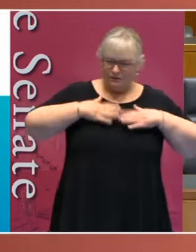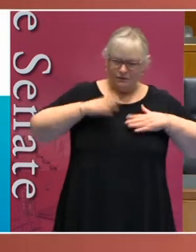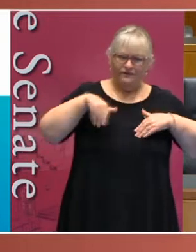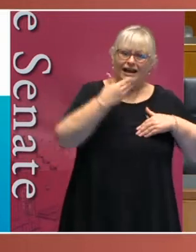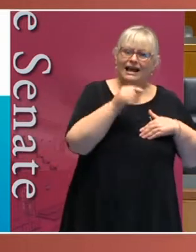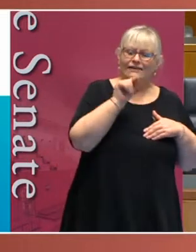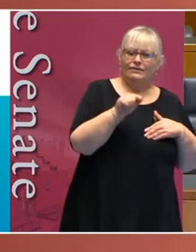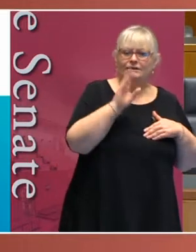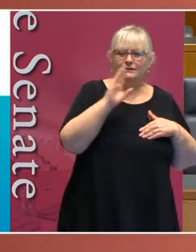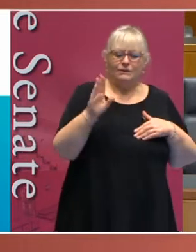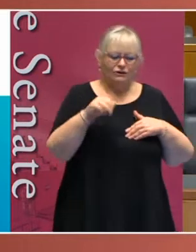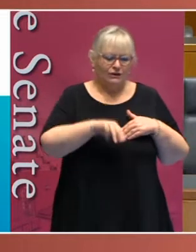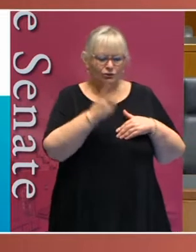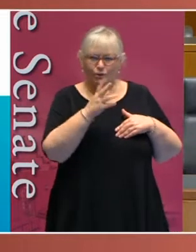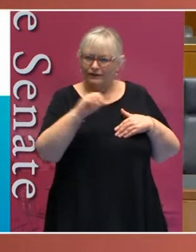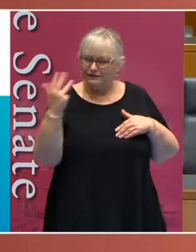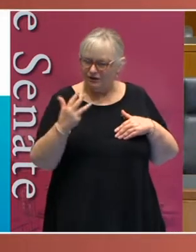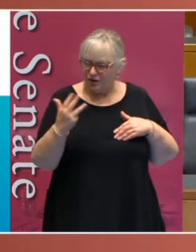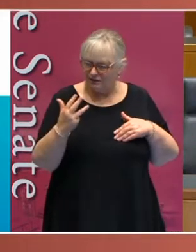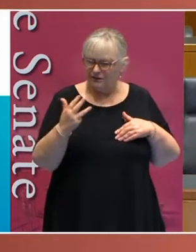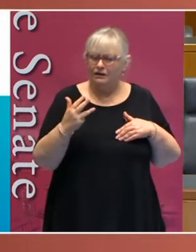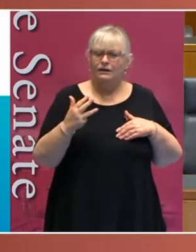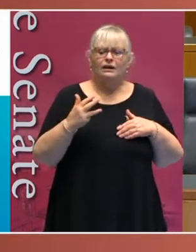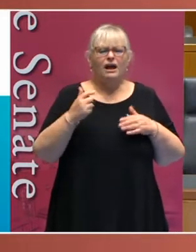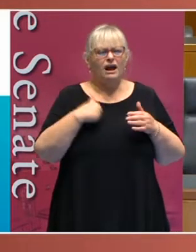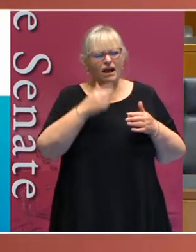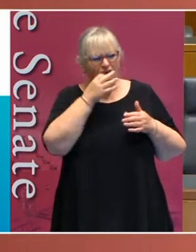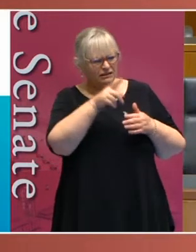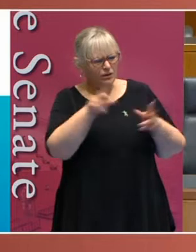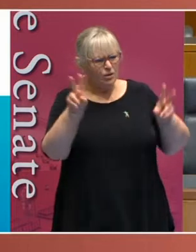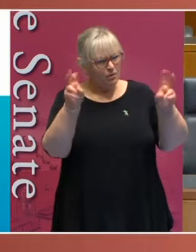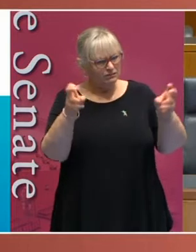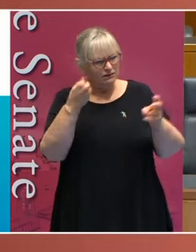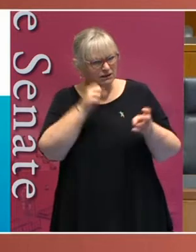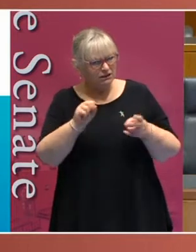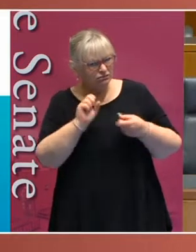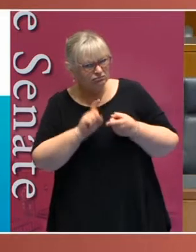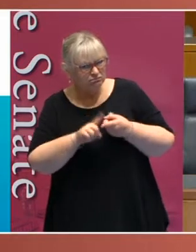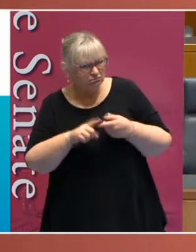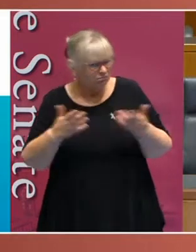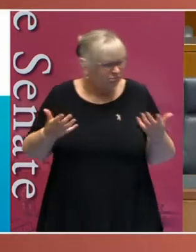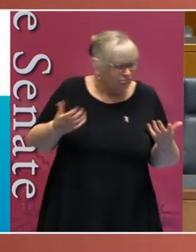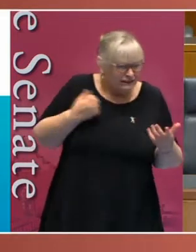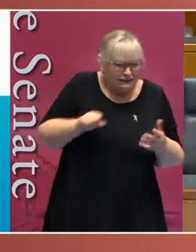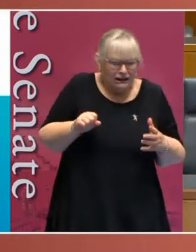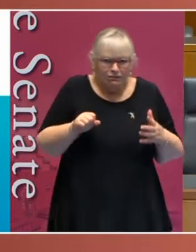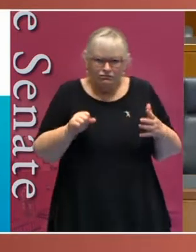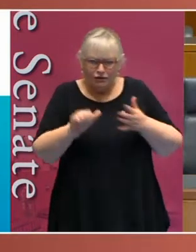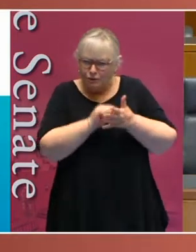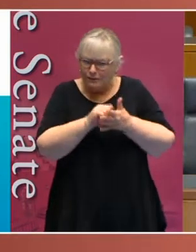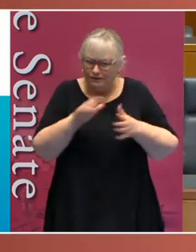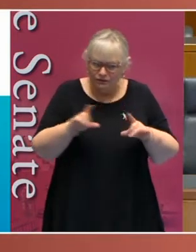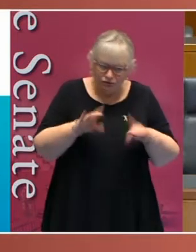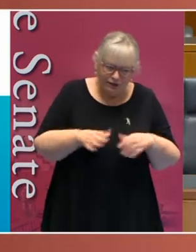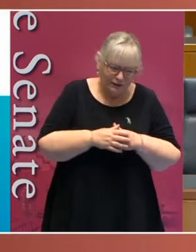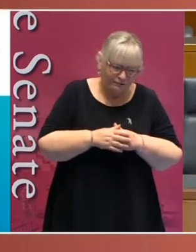that event in 2019 and asked whether the quote was still relevant in Australia. It could